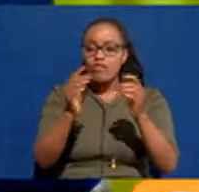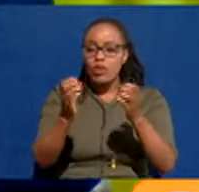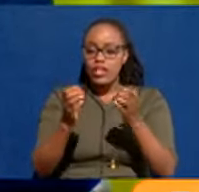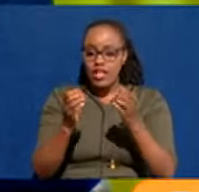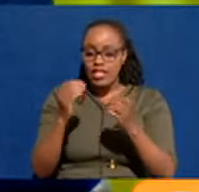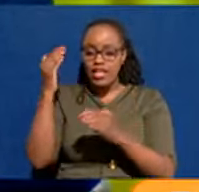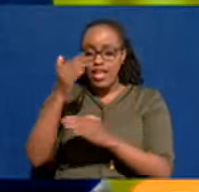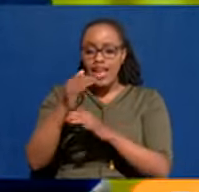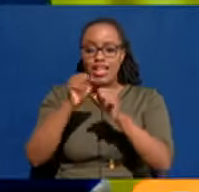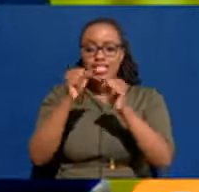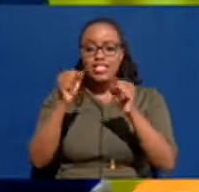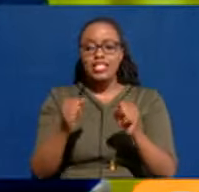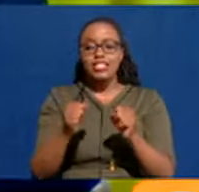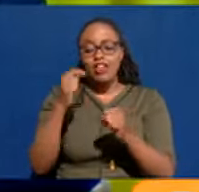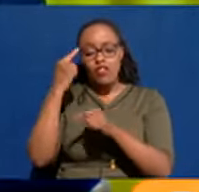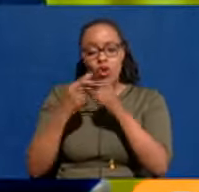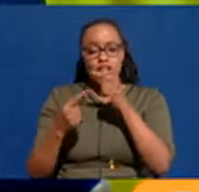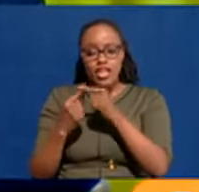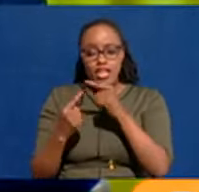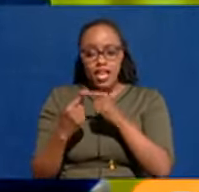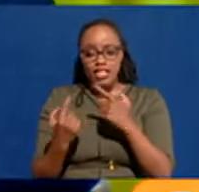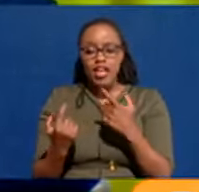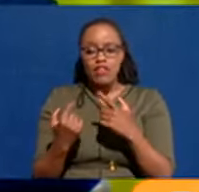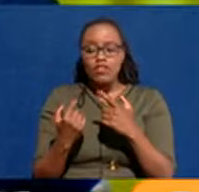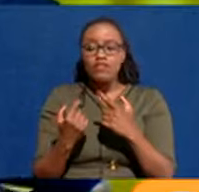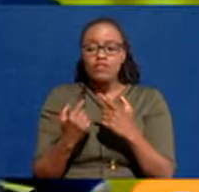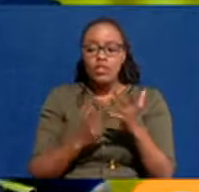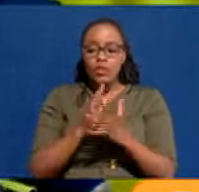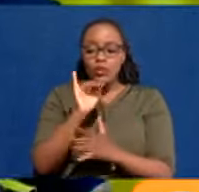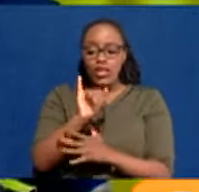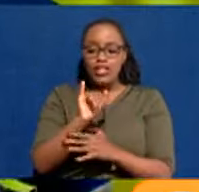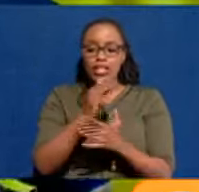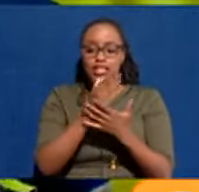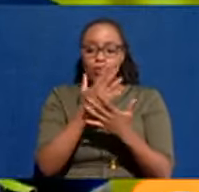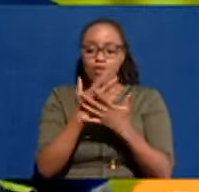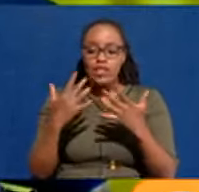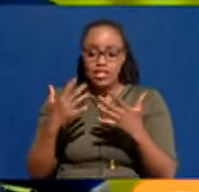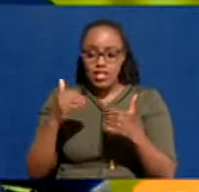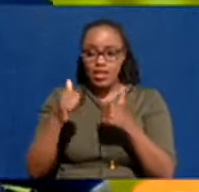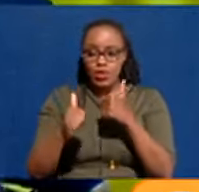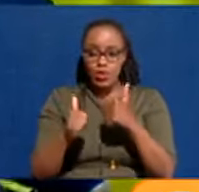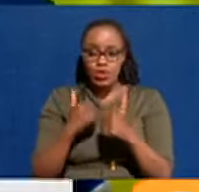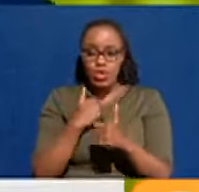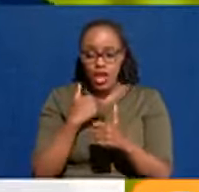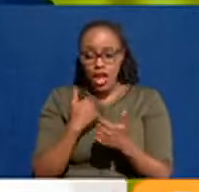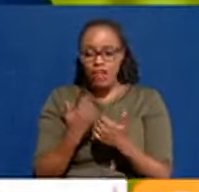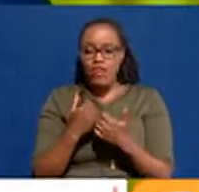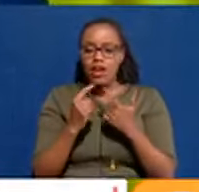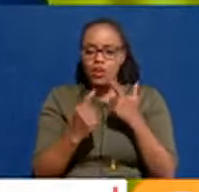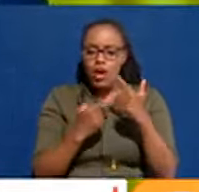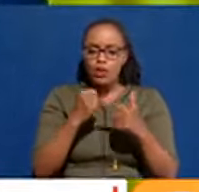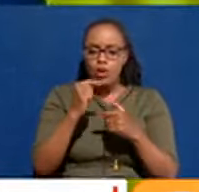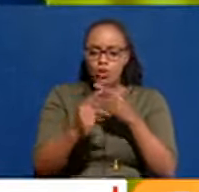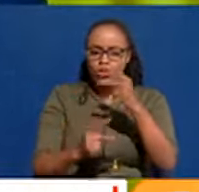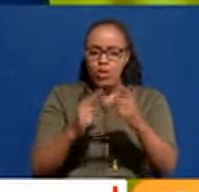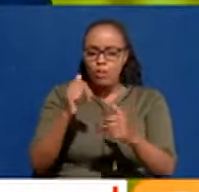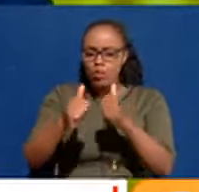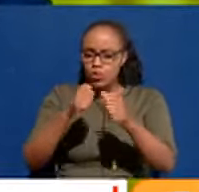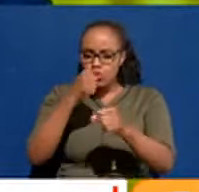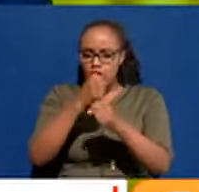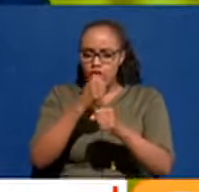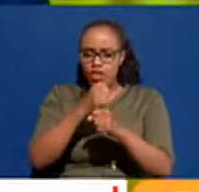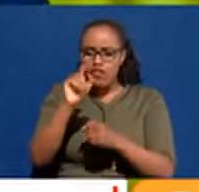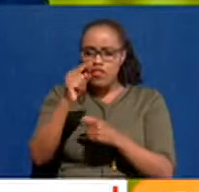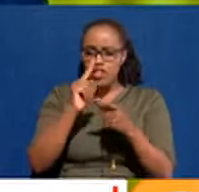systems for years, even for decades. And so some of these things, you know, you count the progress that we've made towards that. Now, the